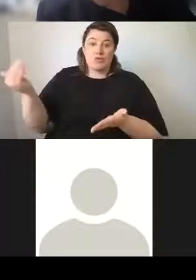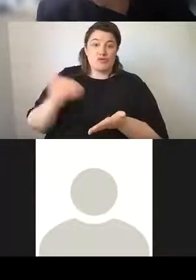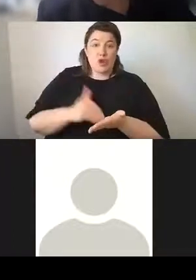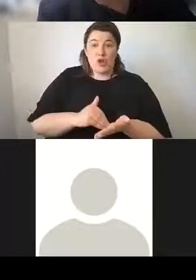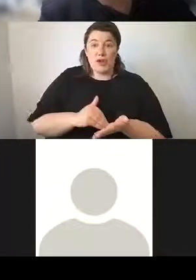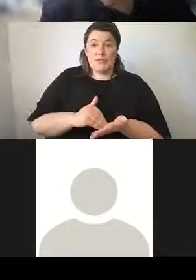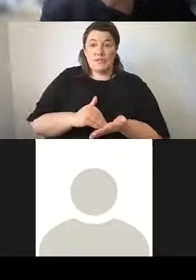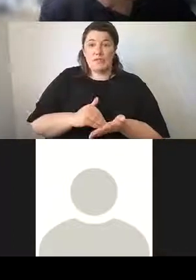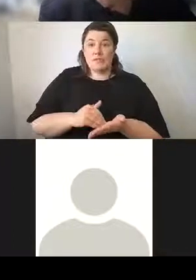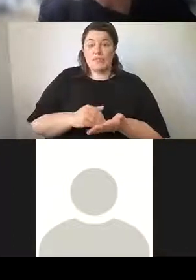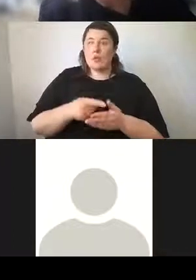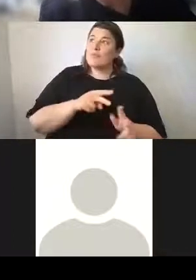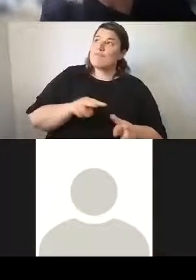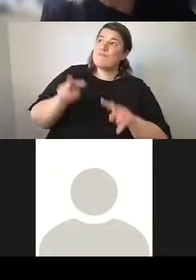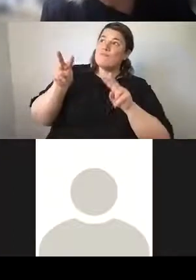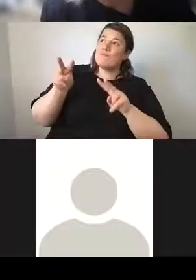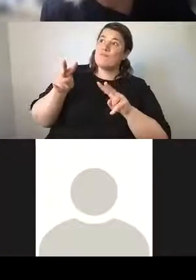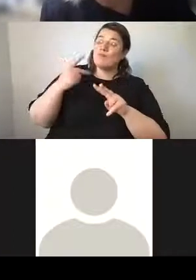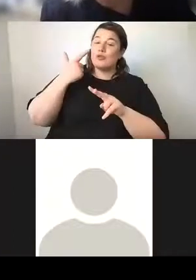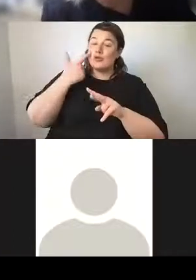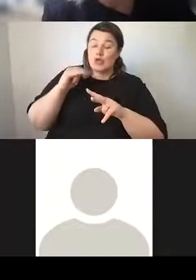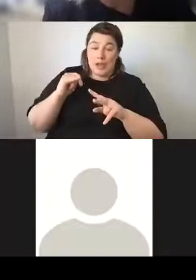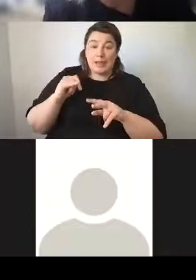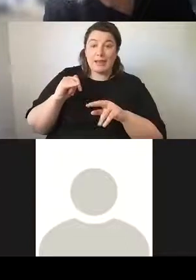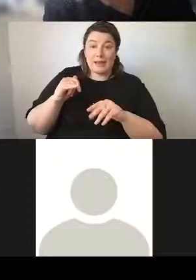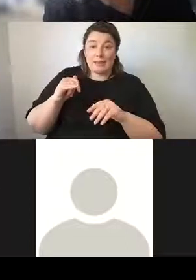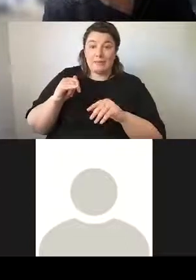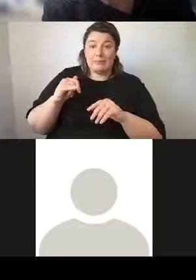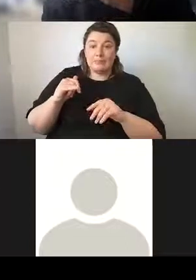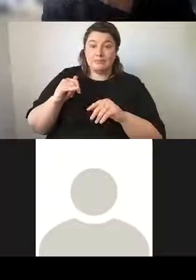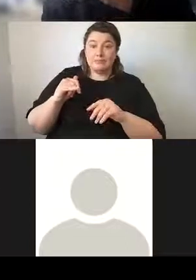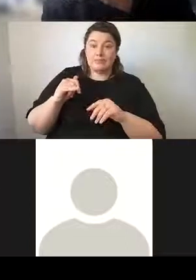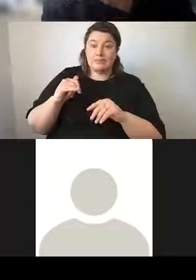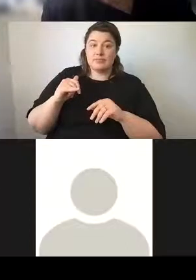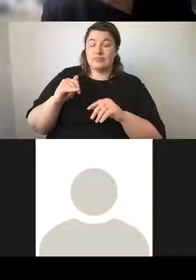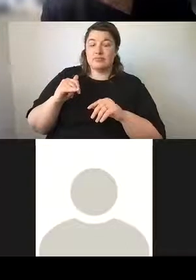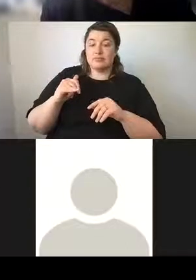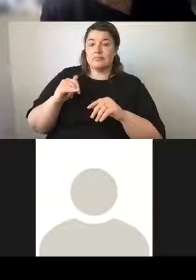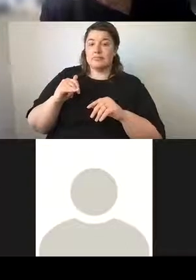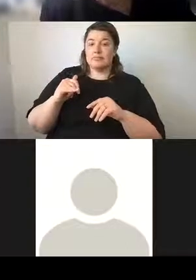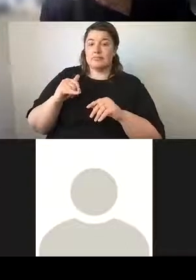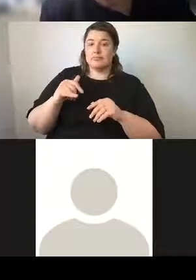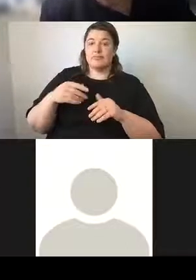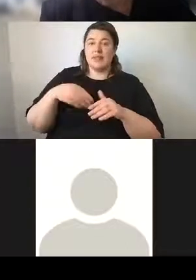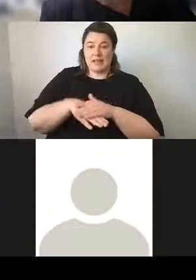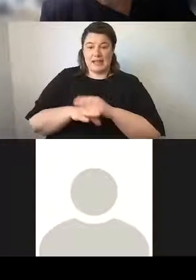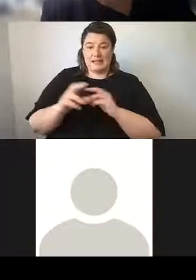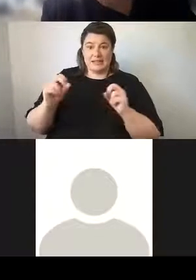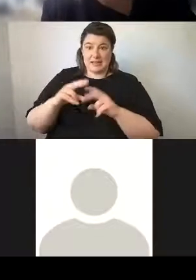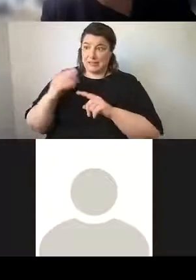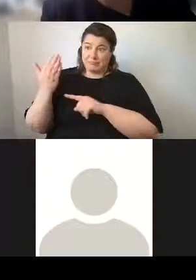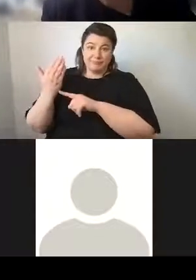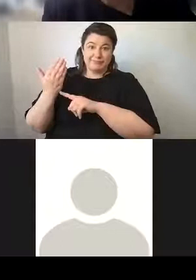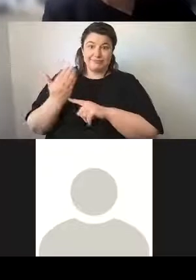could check on the progress of these vessels into Sydney Harbour. There were